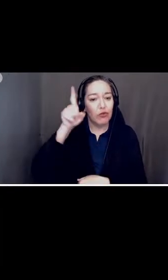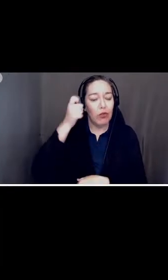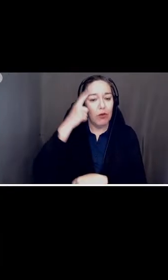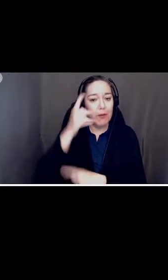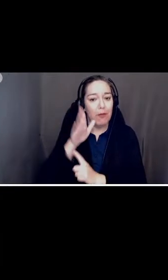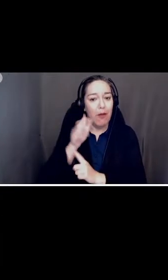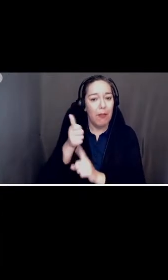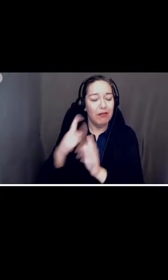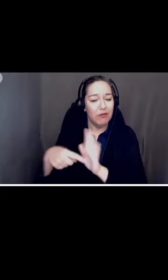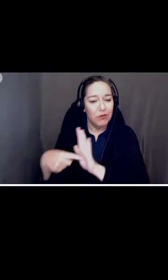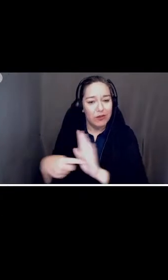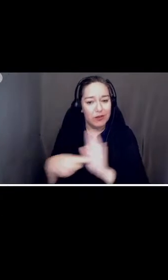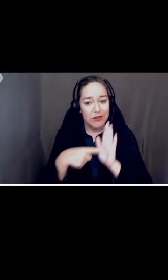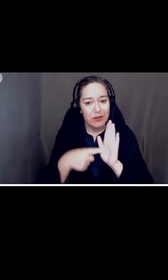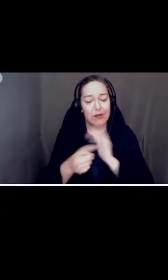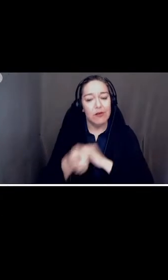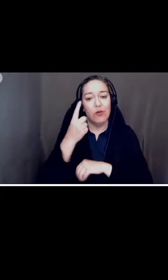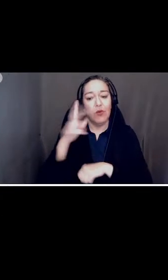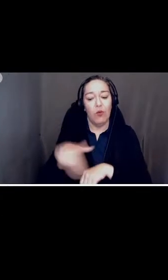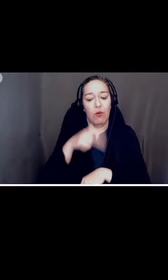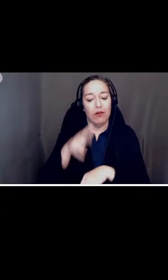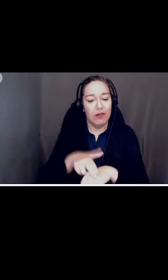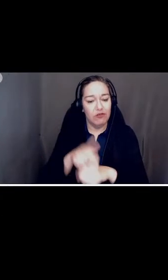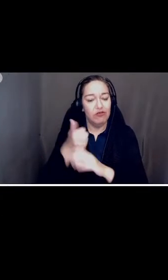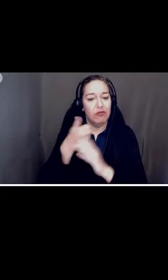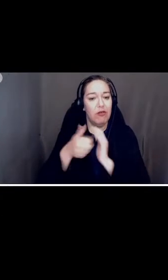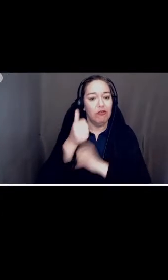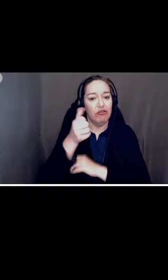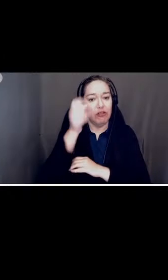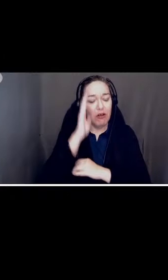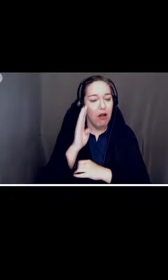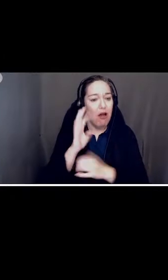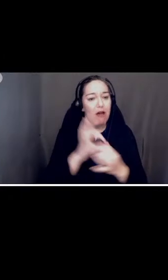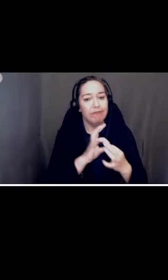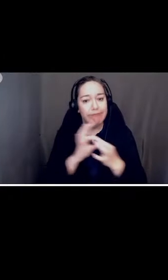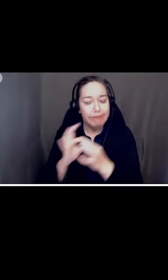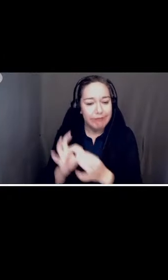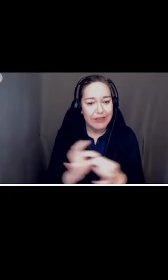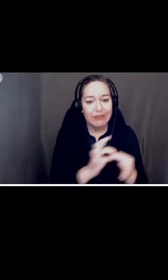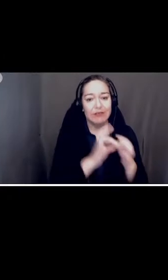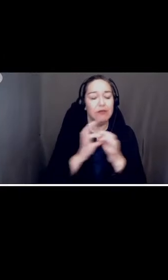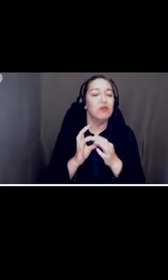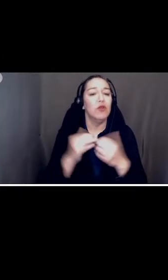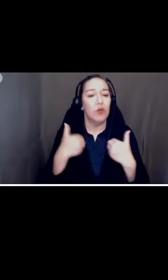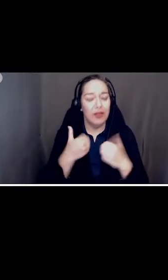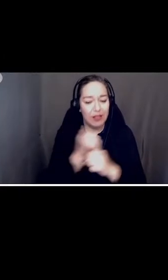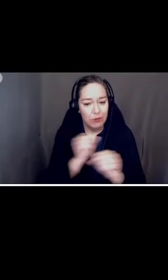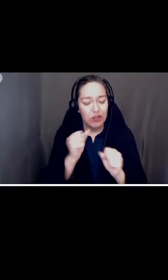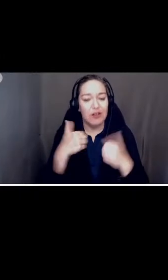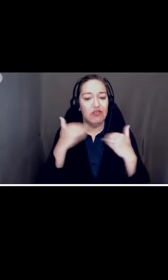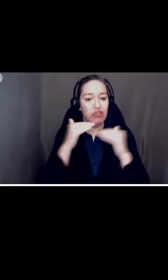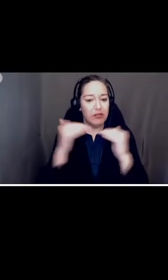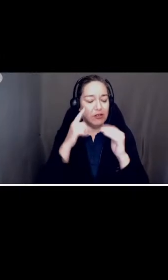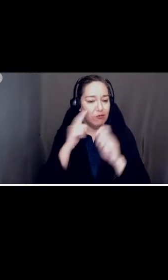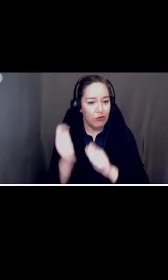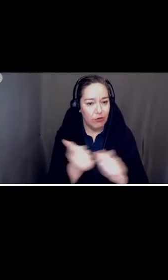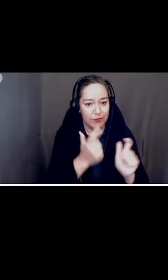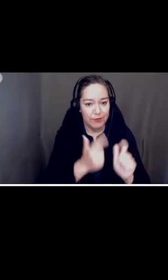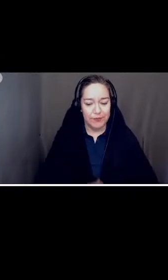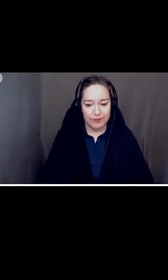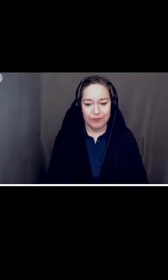and to the Republic for which it stands, one nation under, indivisible, with liberty and justice.